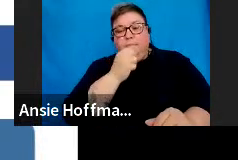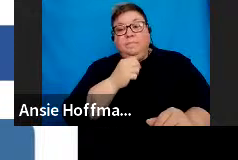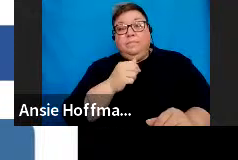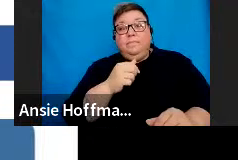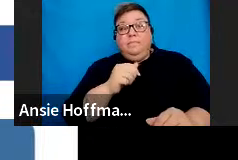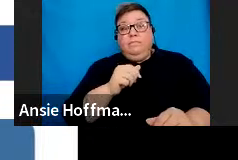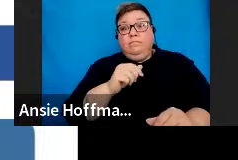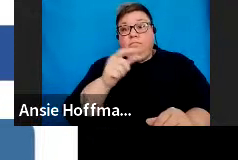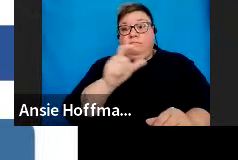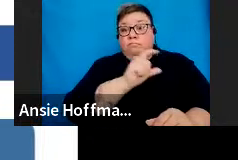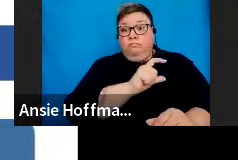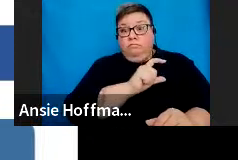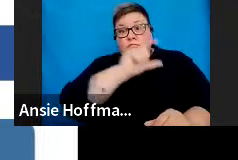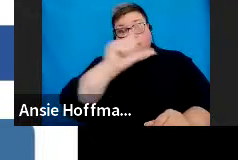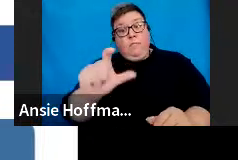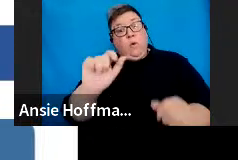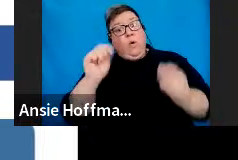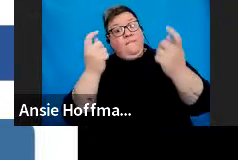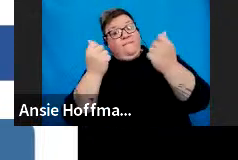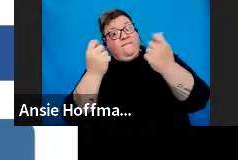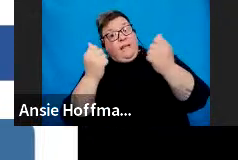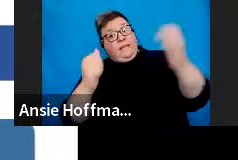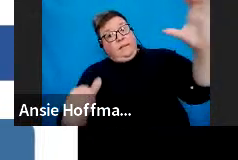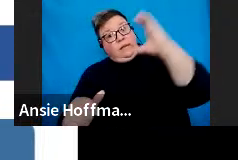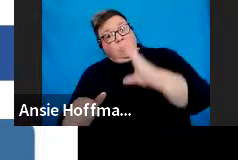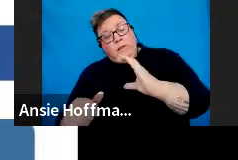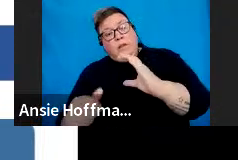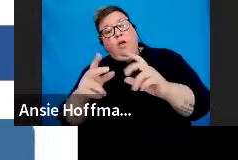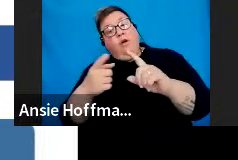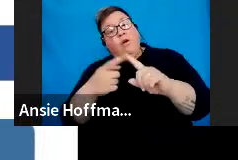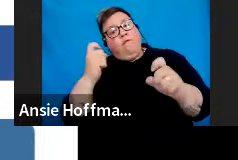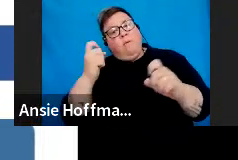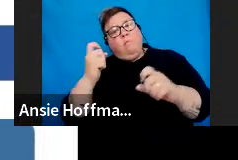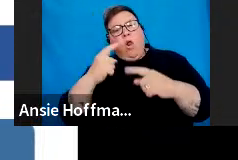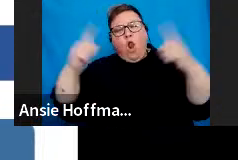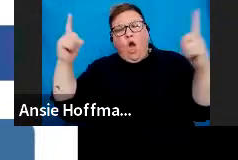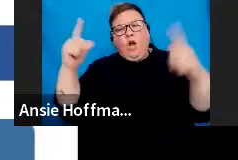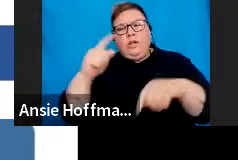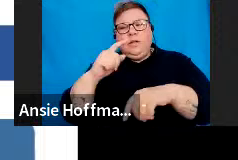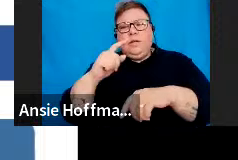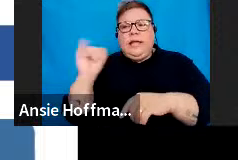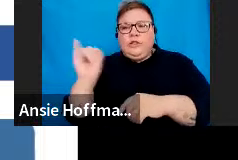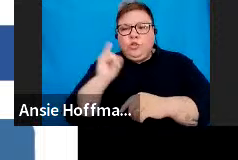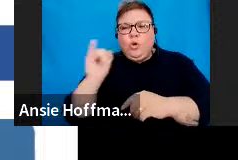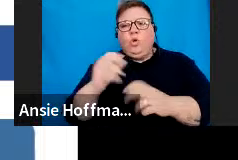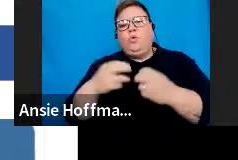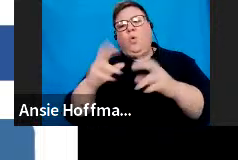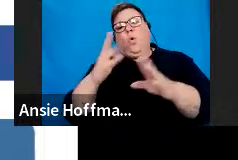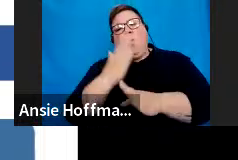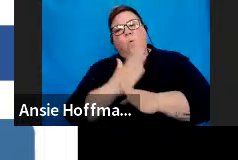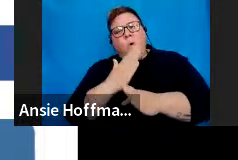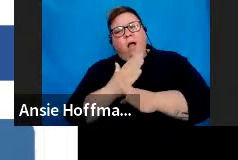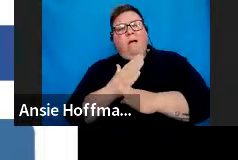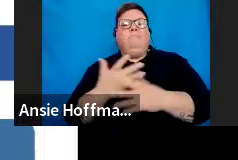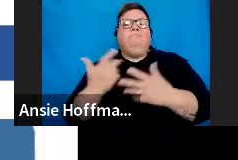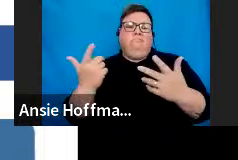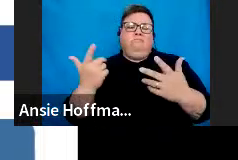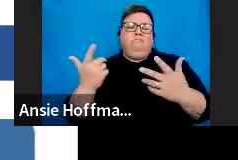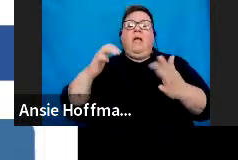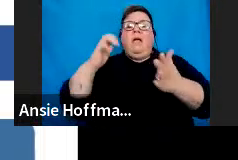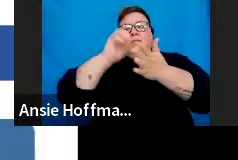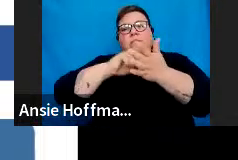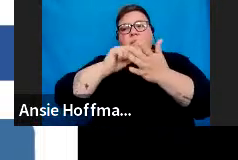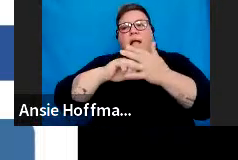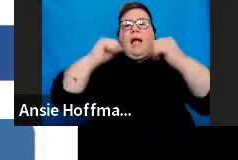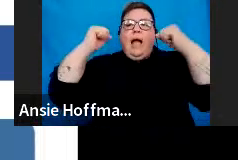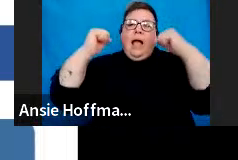fund administrators, employers, or long-term insurers, the deductions that were previously allowed, or if the taxpayer